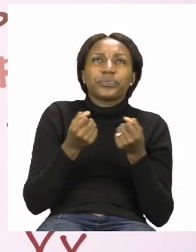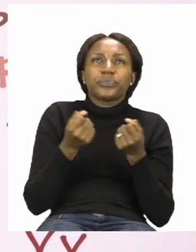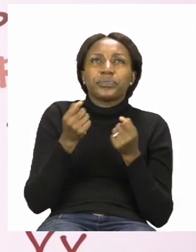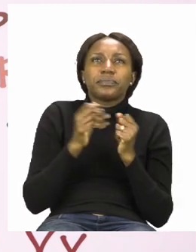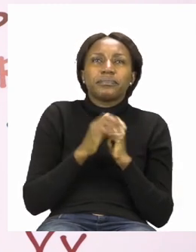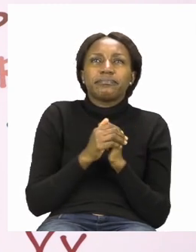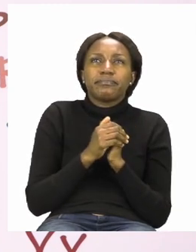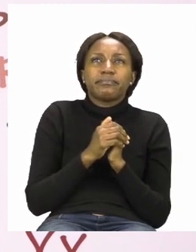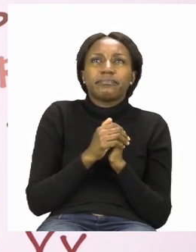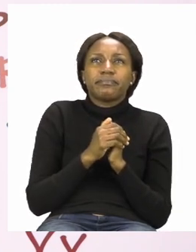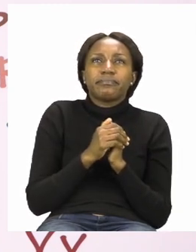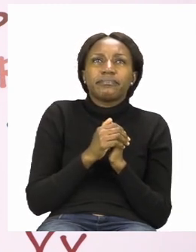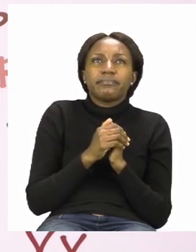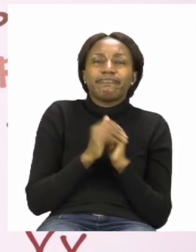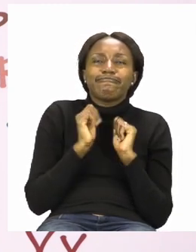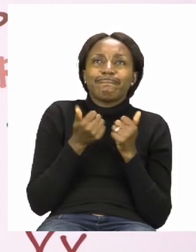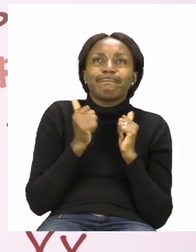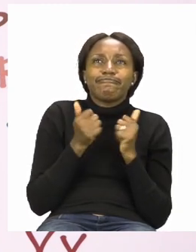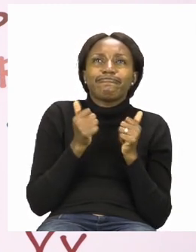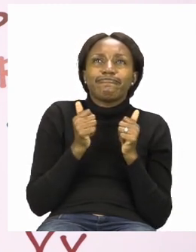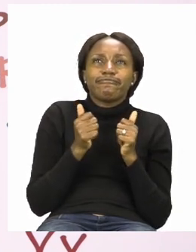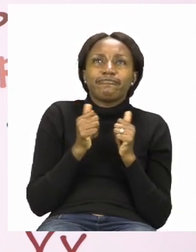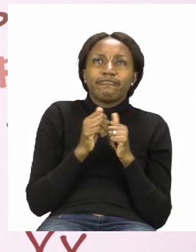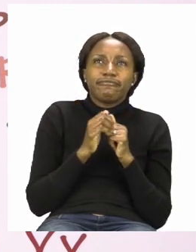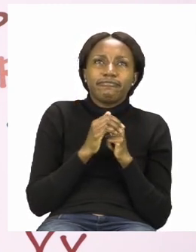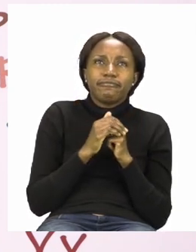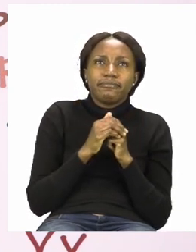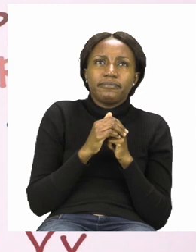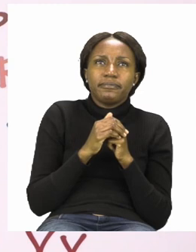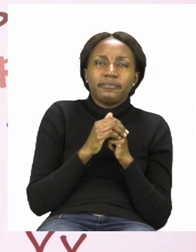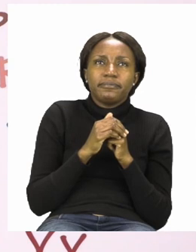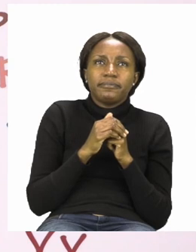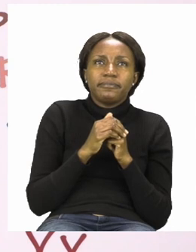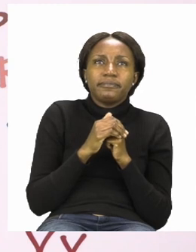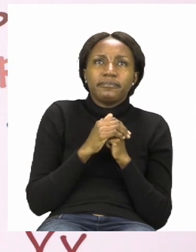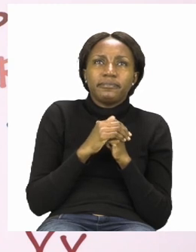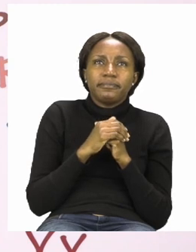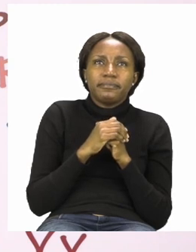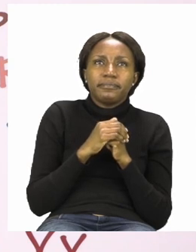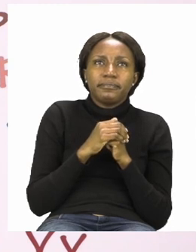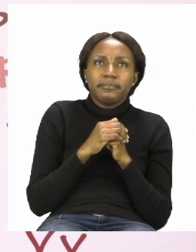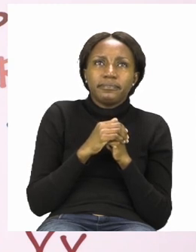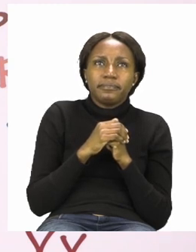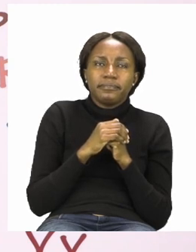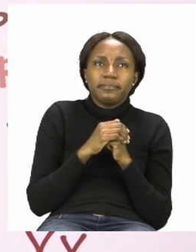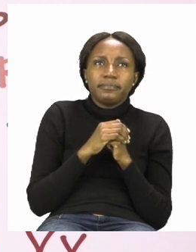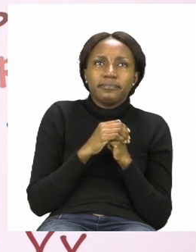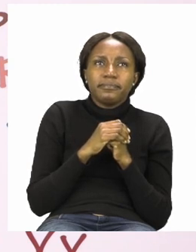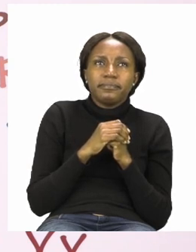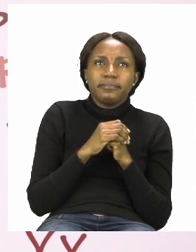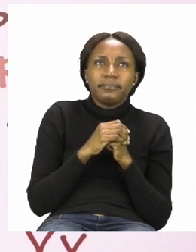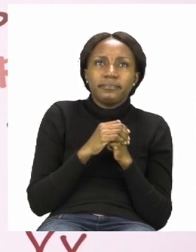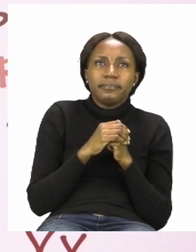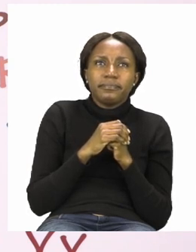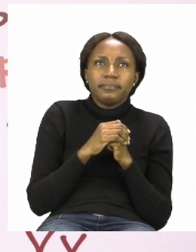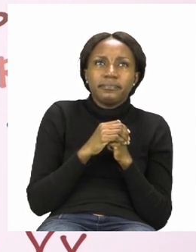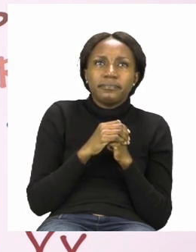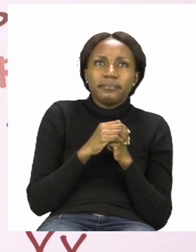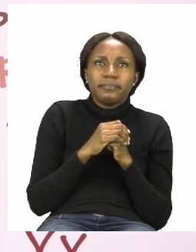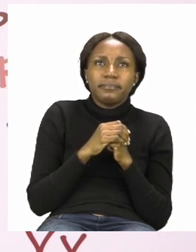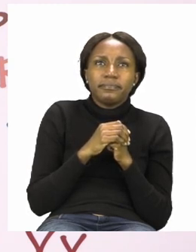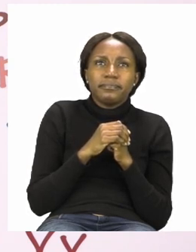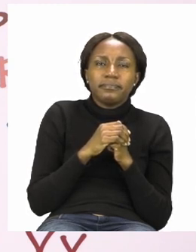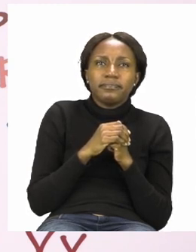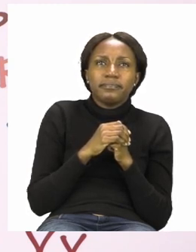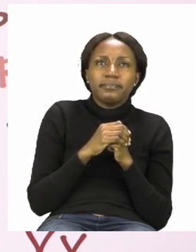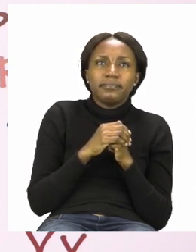well done and we come back up and connect it to where we started and just in case